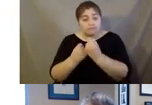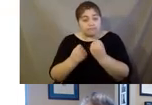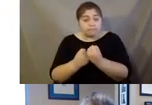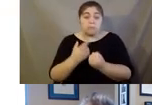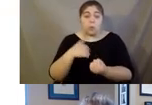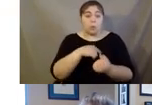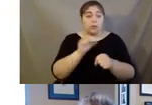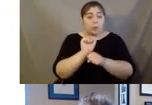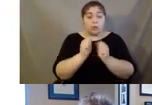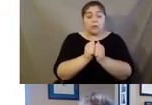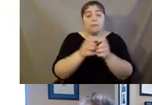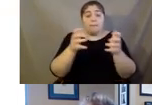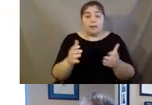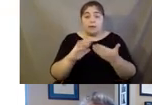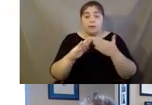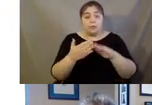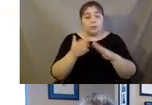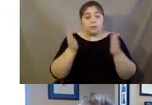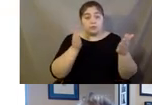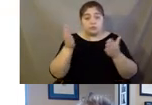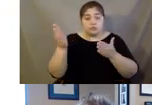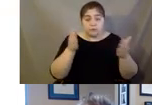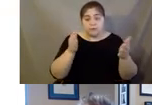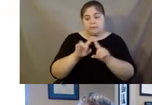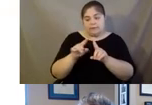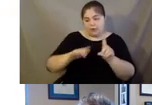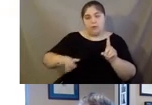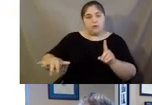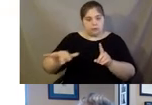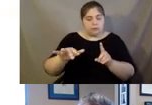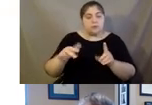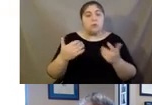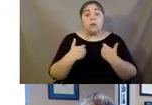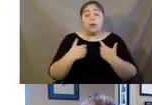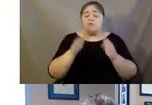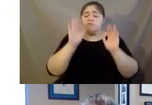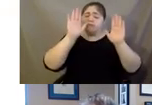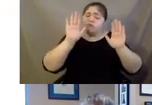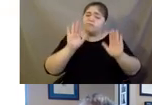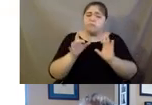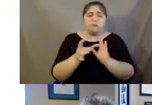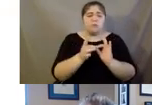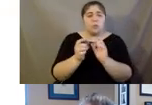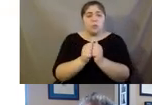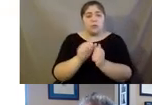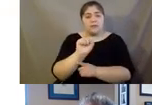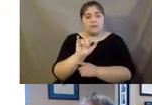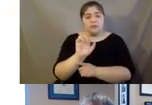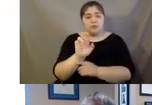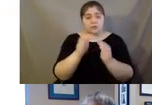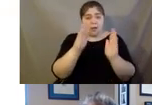of the community centers in the city and in the outlying areas. Uh, we have a wonderful relationship with Syracuse Housing Authority.